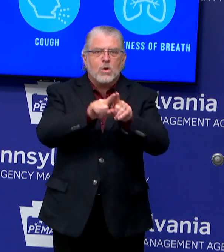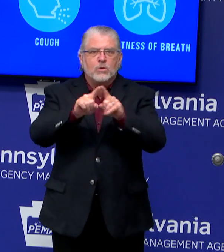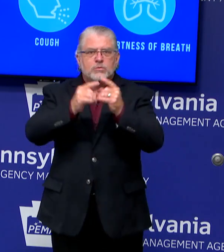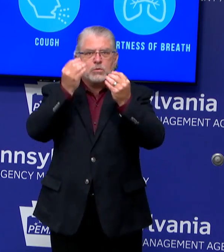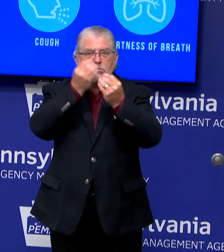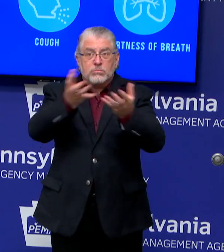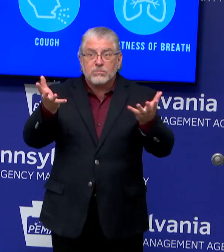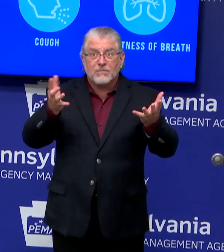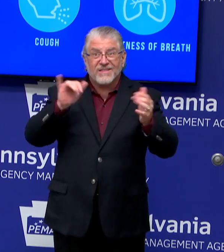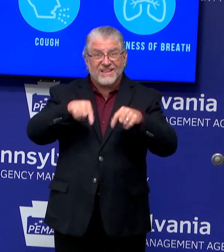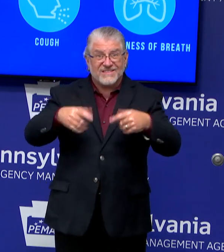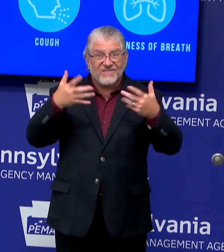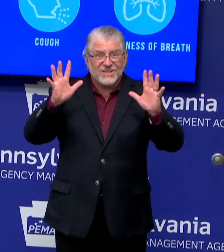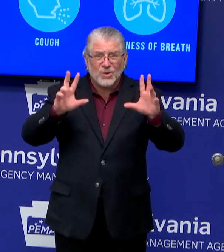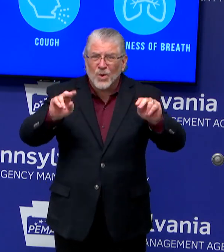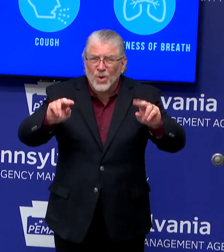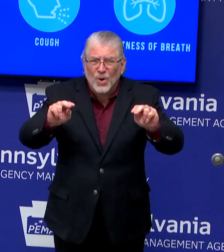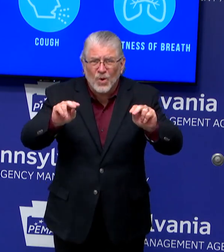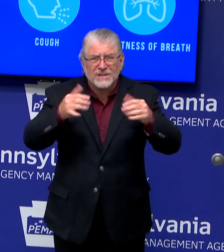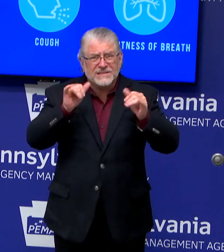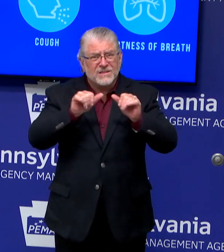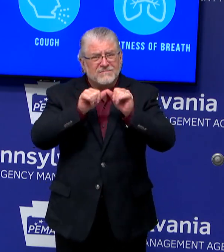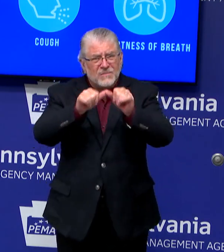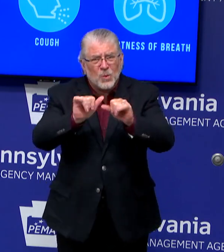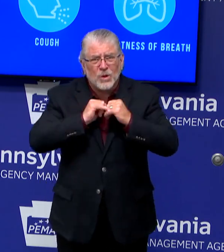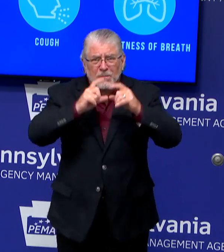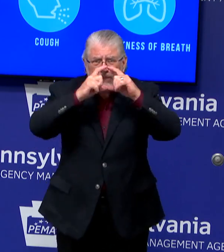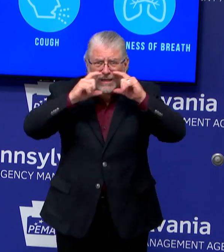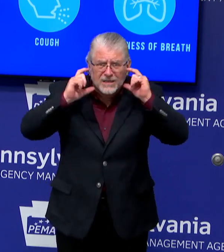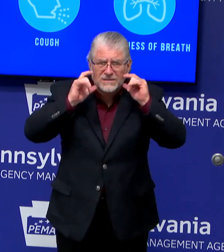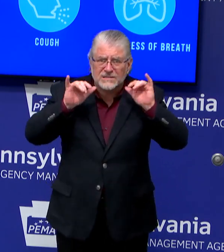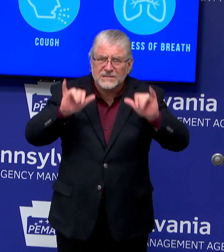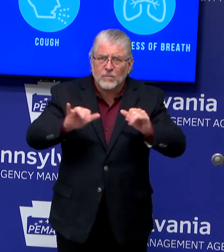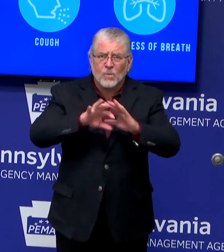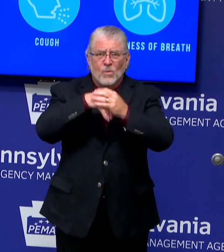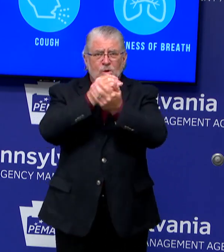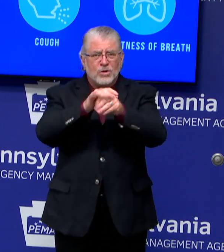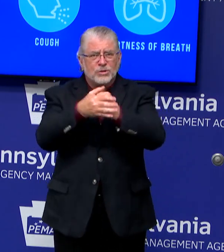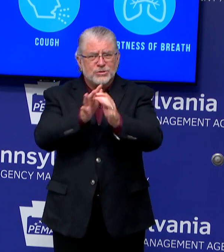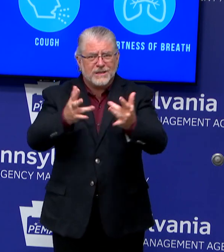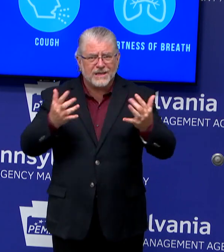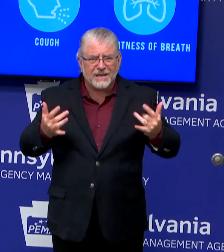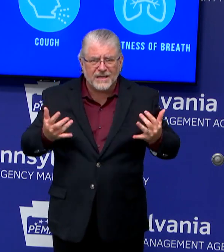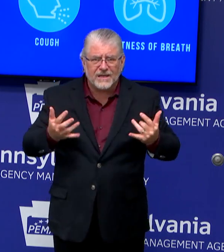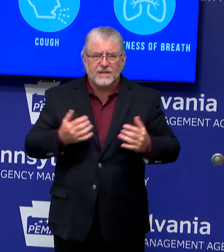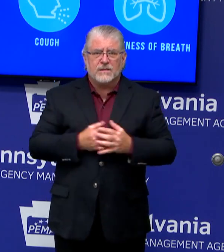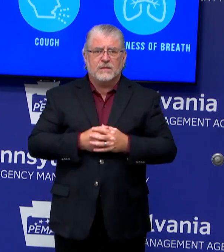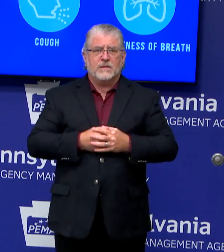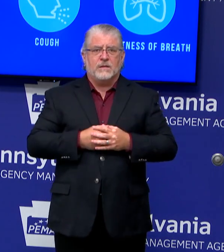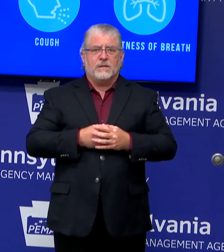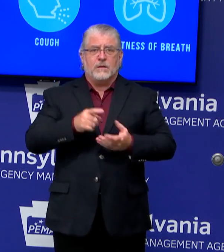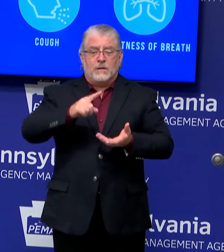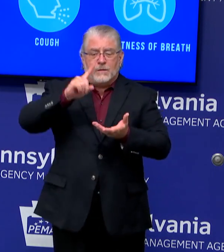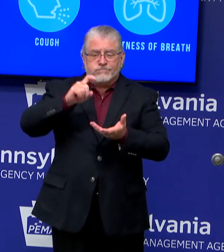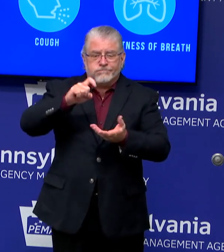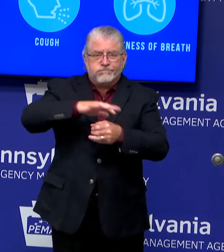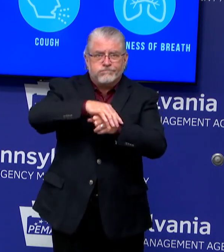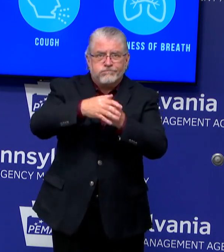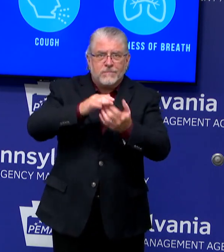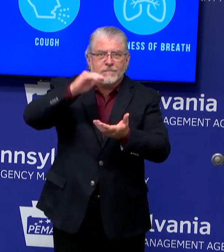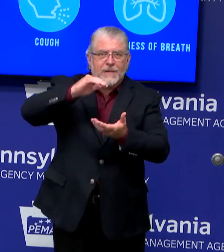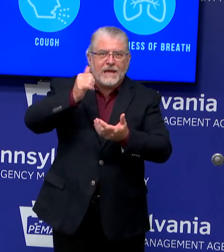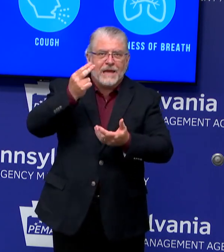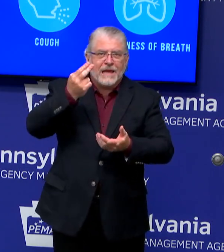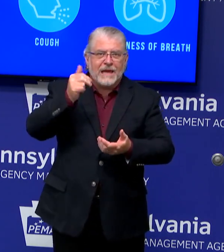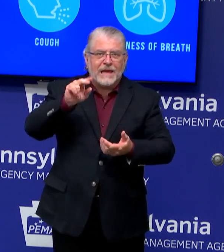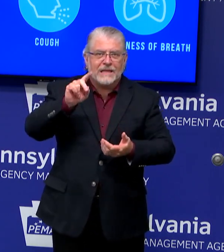masks and social distancing and hand washing and hand sanitizer, that is the new normal. We are going to continue to wear masks.